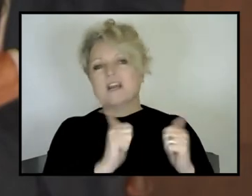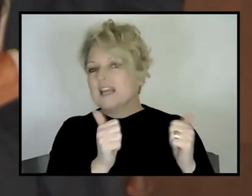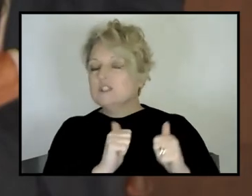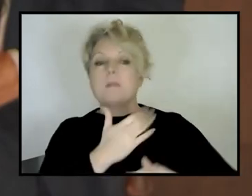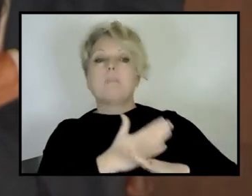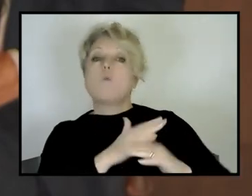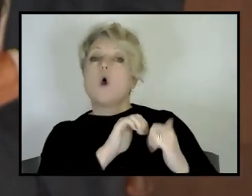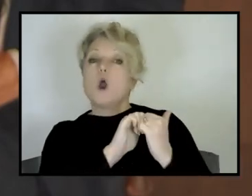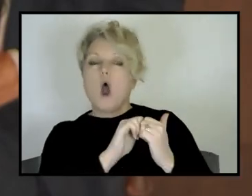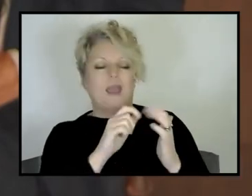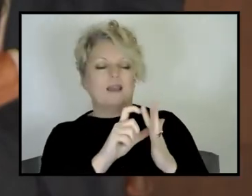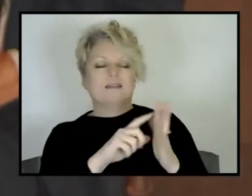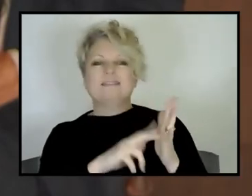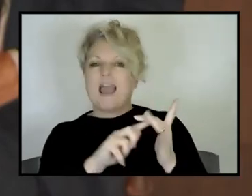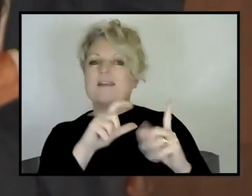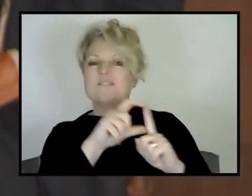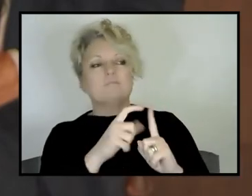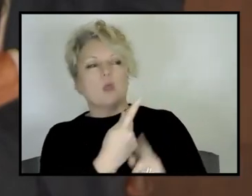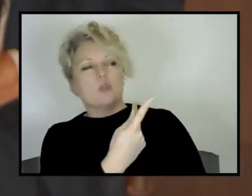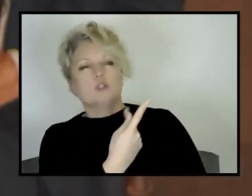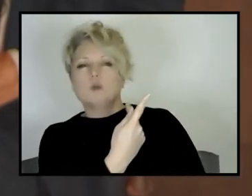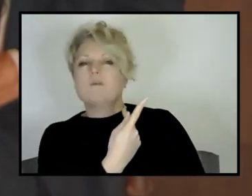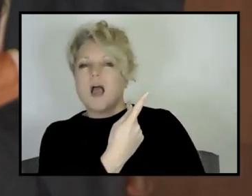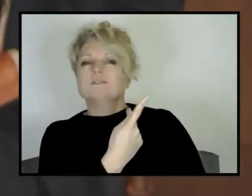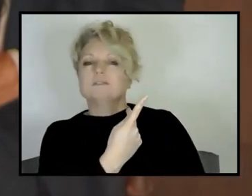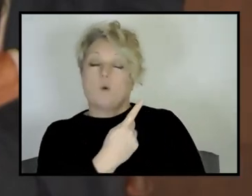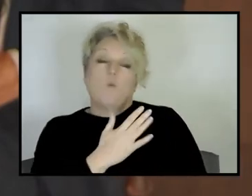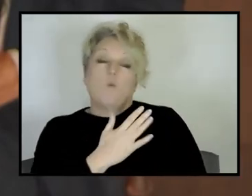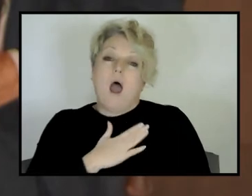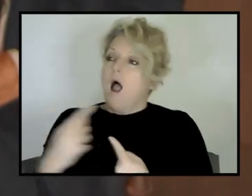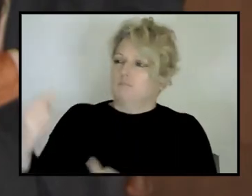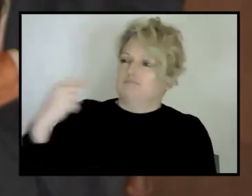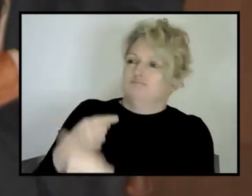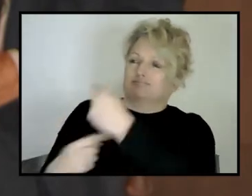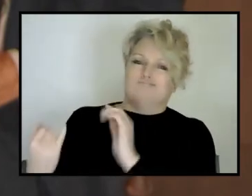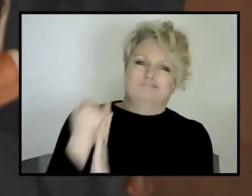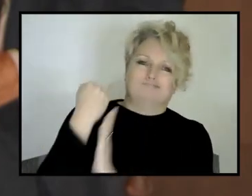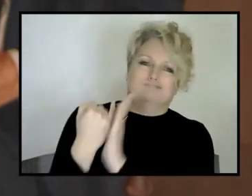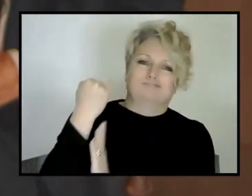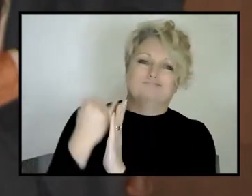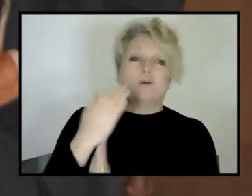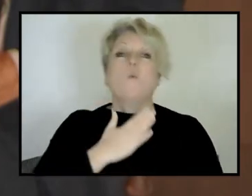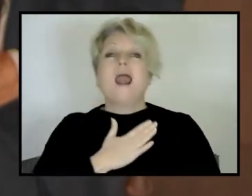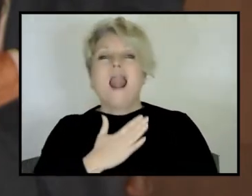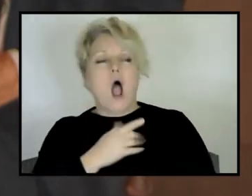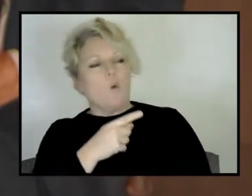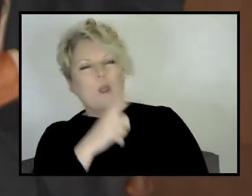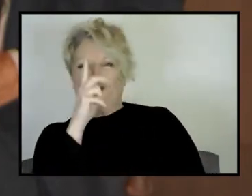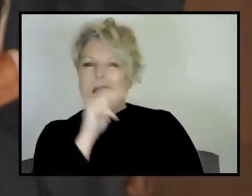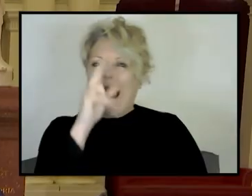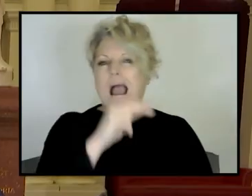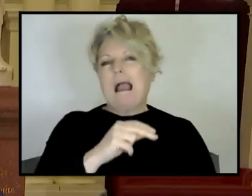Giles and I, we were kind of, we kind of liked being criticized because we thought we were having an impact at the time being young upstarts. But, um,